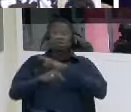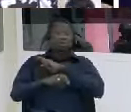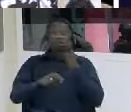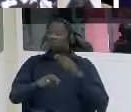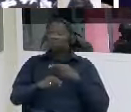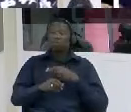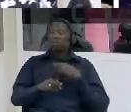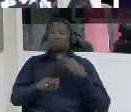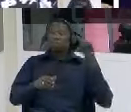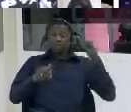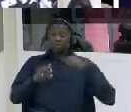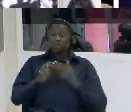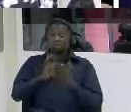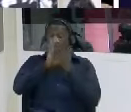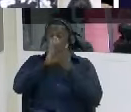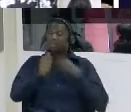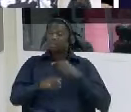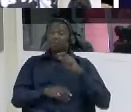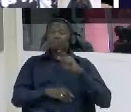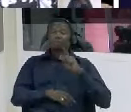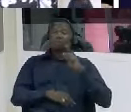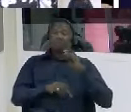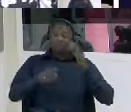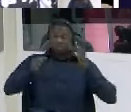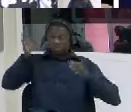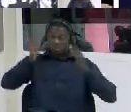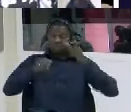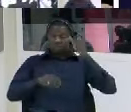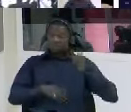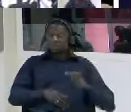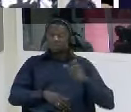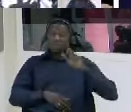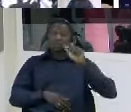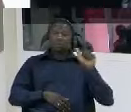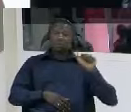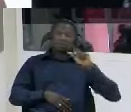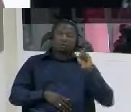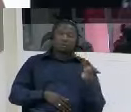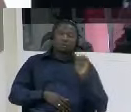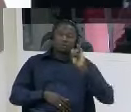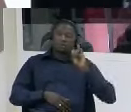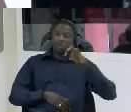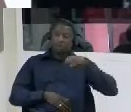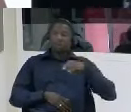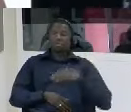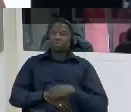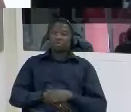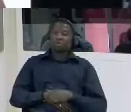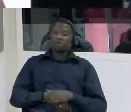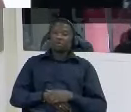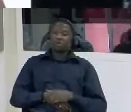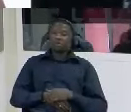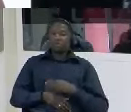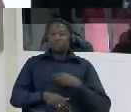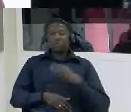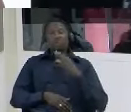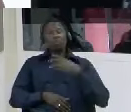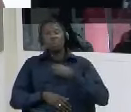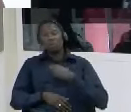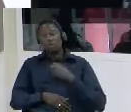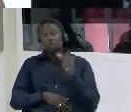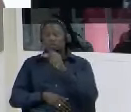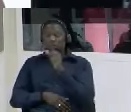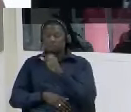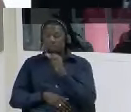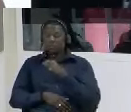be prosecuted by justice ajim we prefer another judge and uh we were taken back